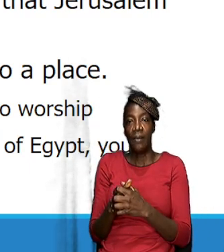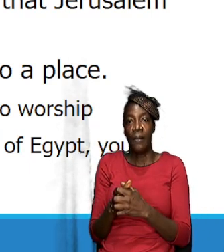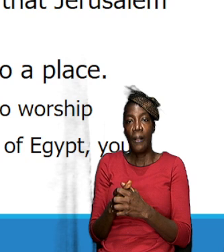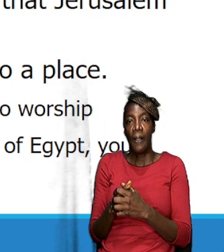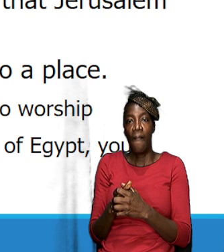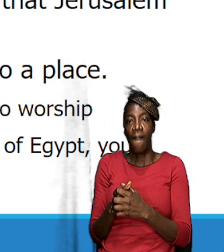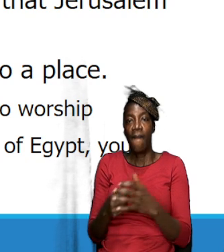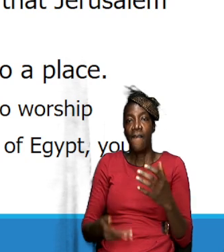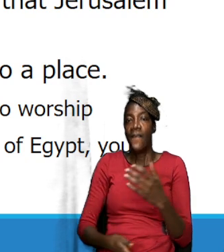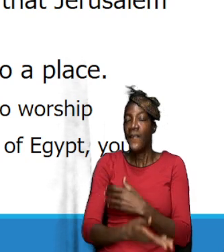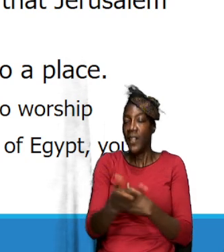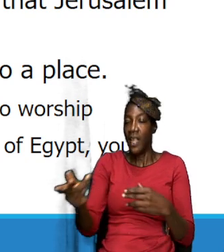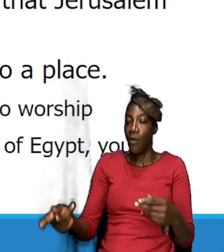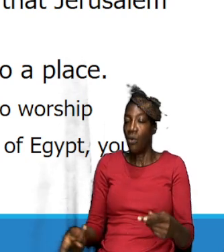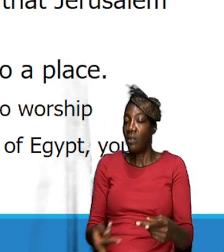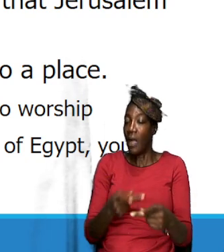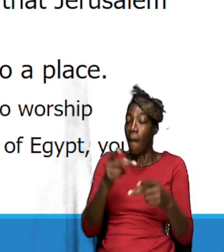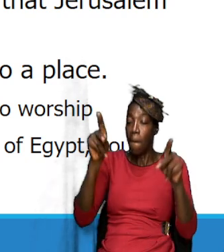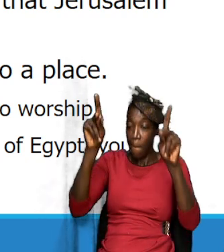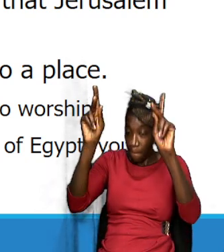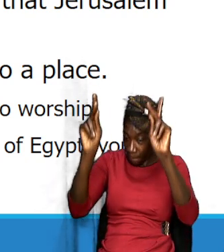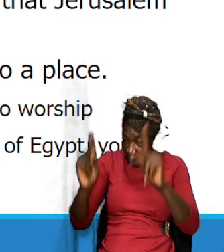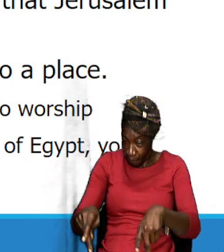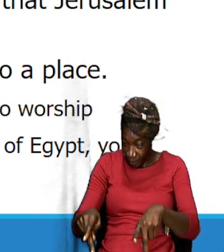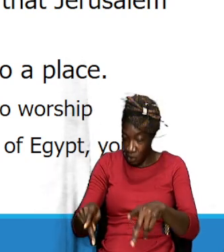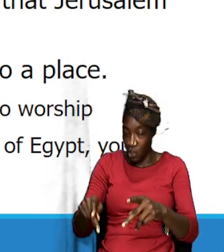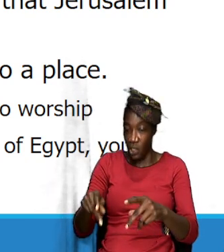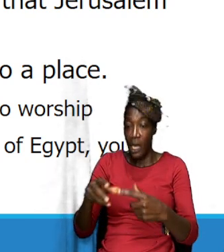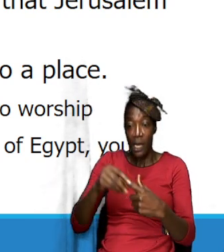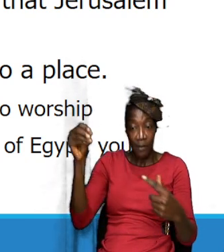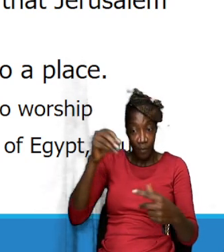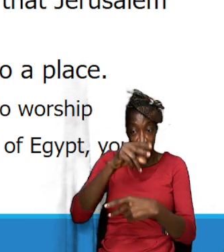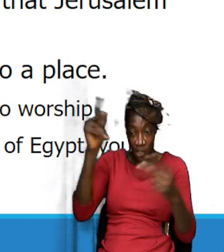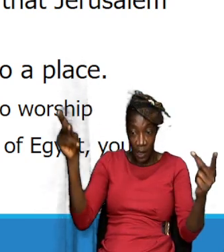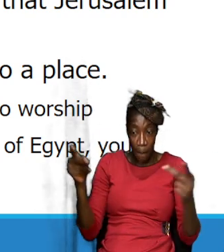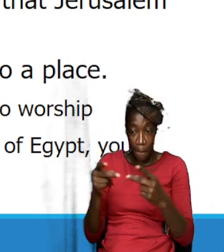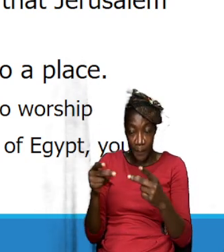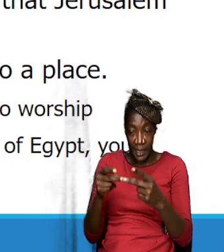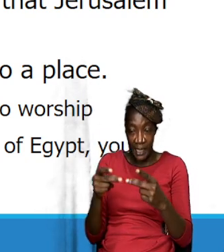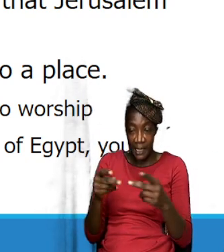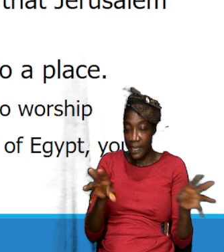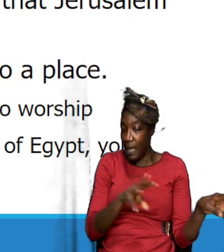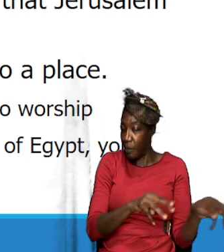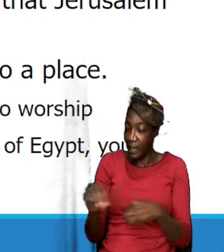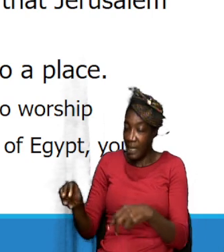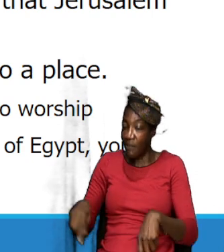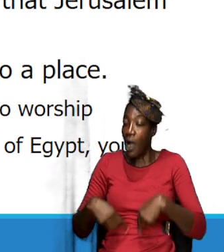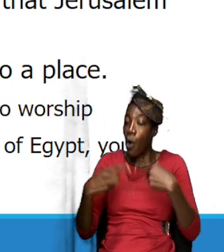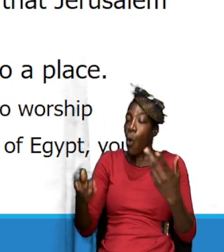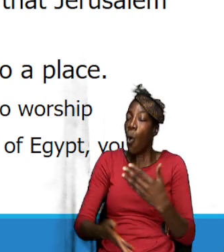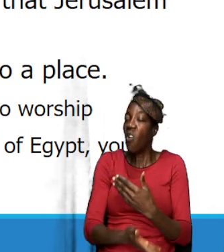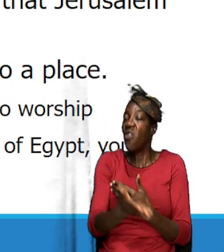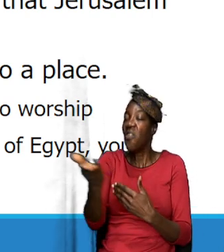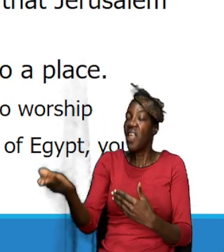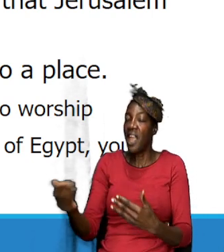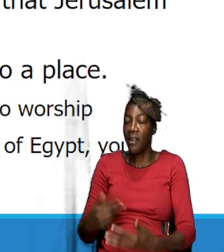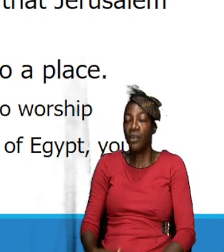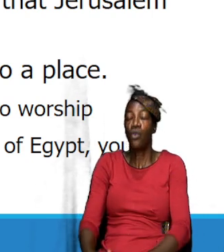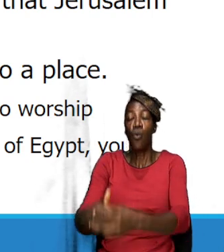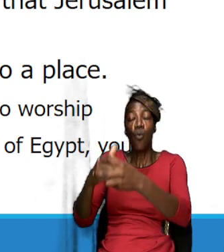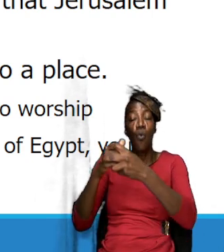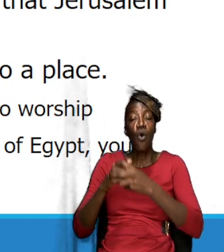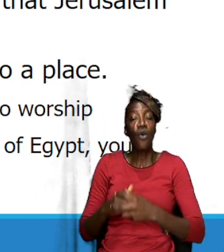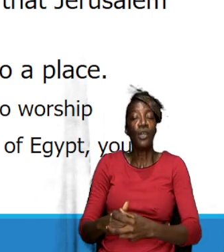physical place that he left and he literally went there to worship